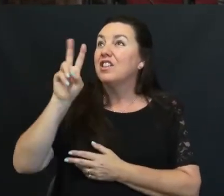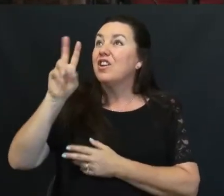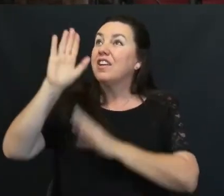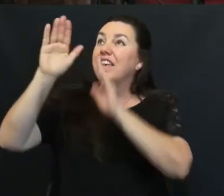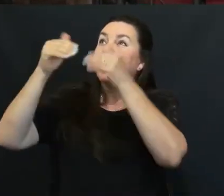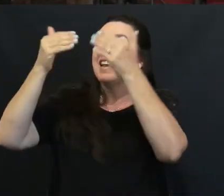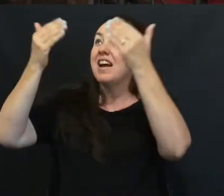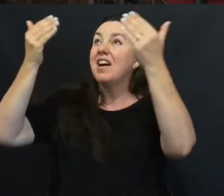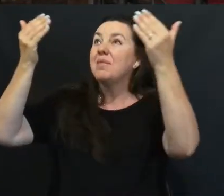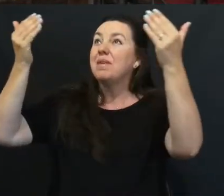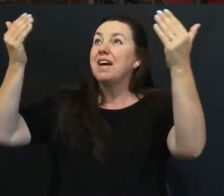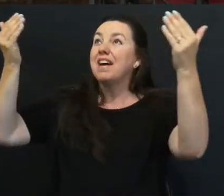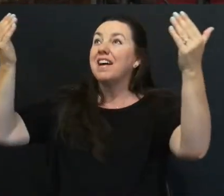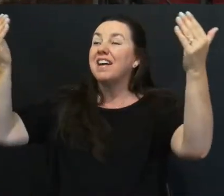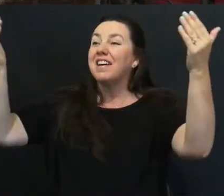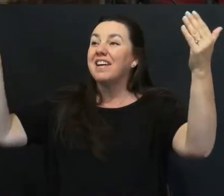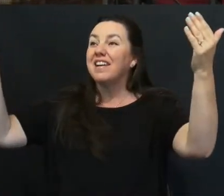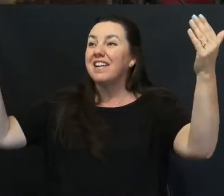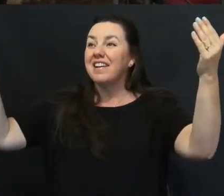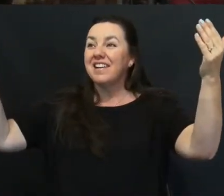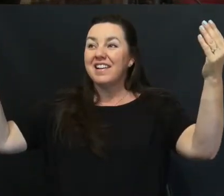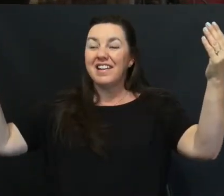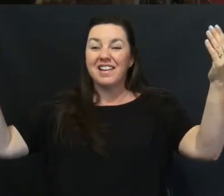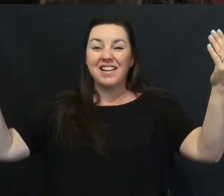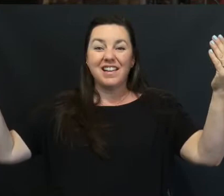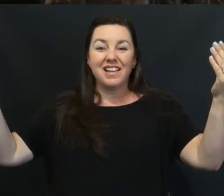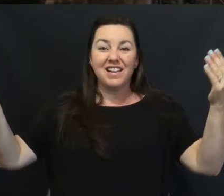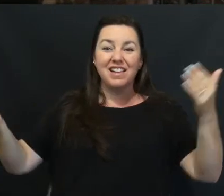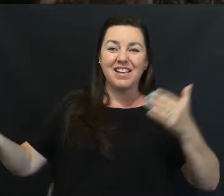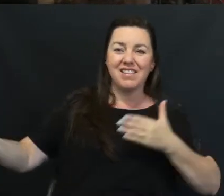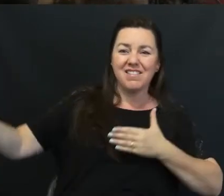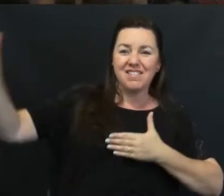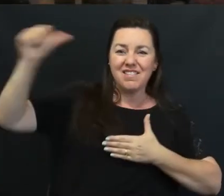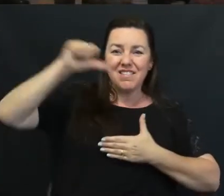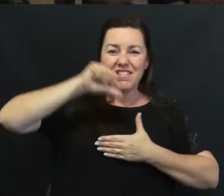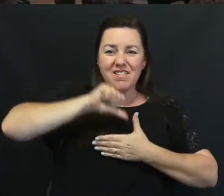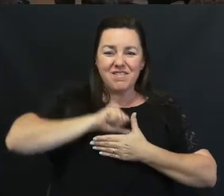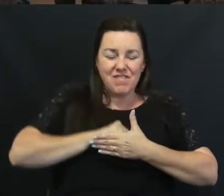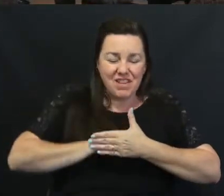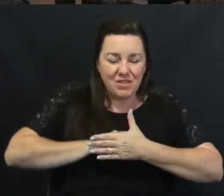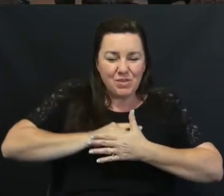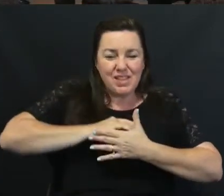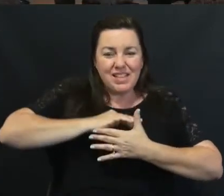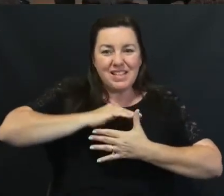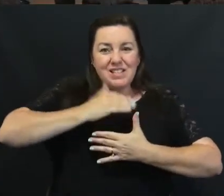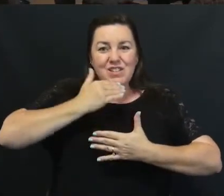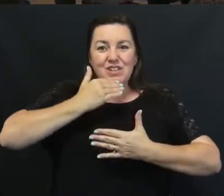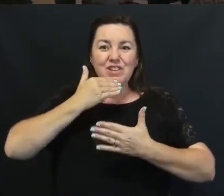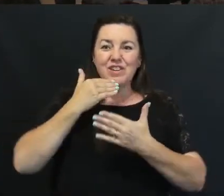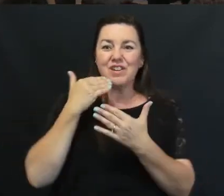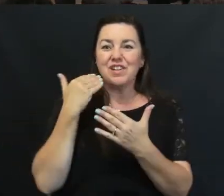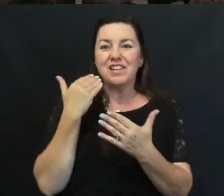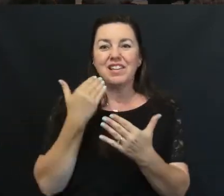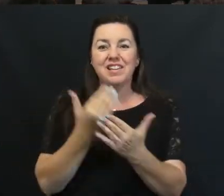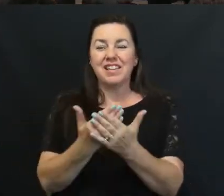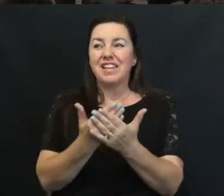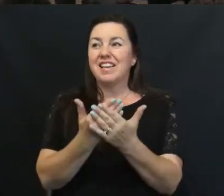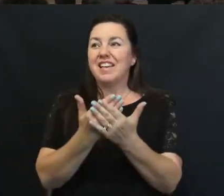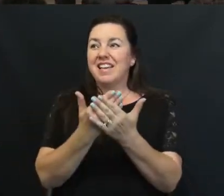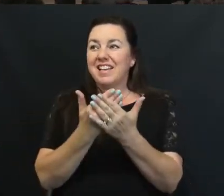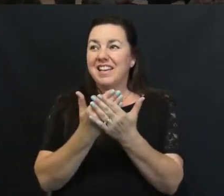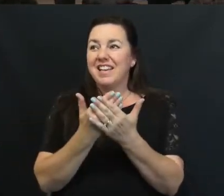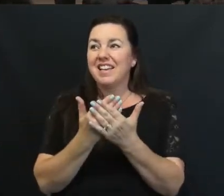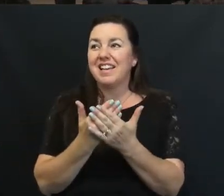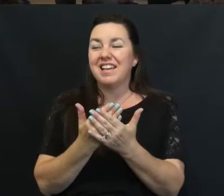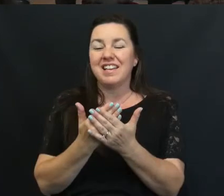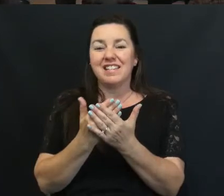Looking above What are you filled with this morning? With His goodness